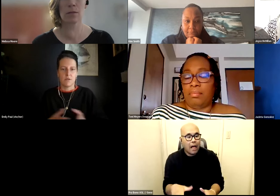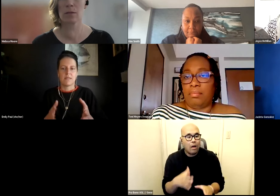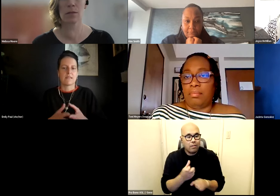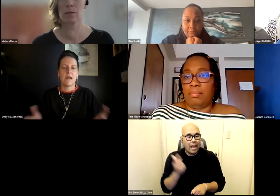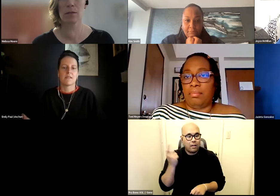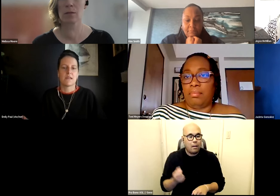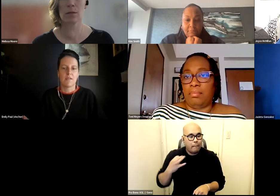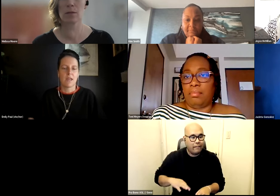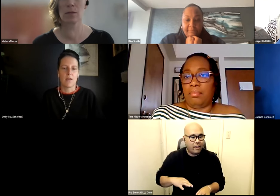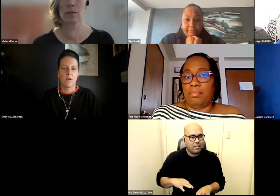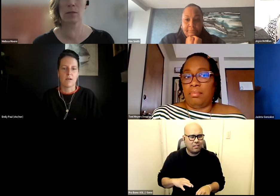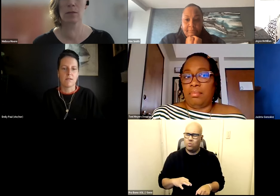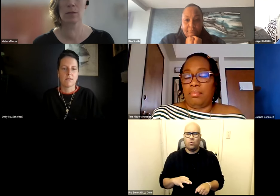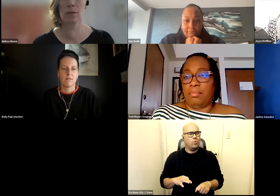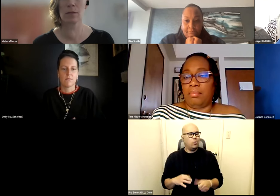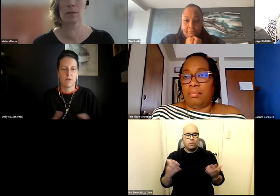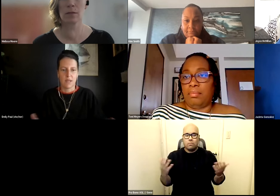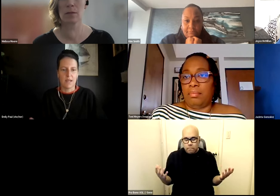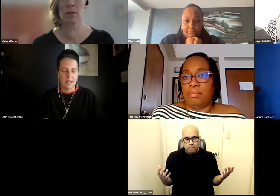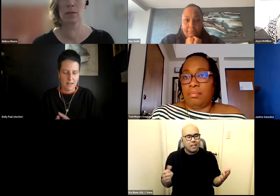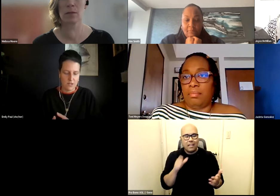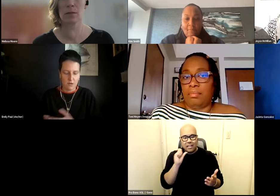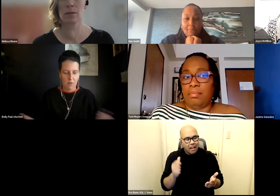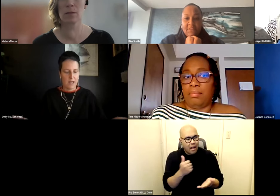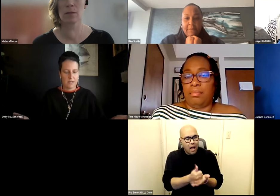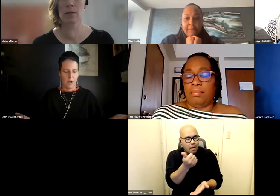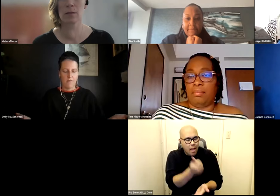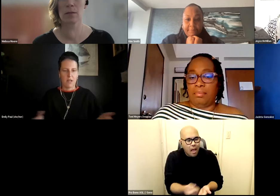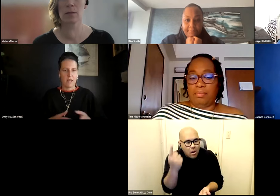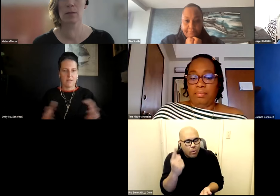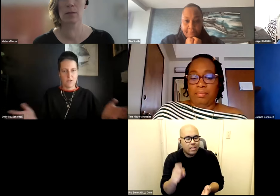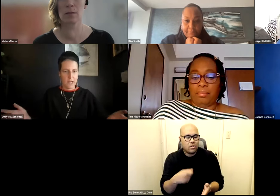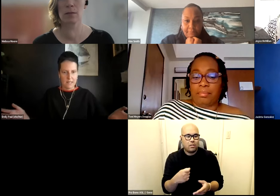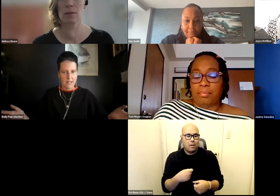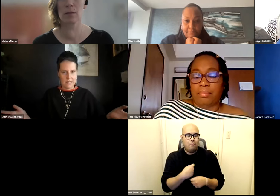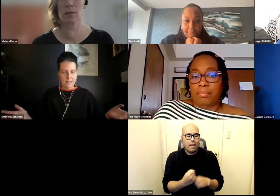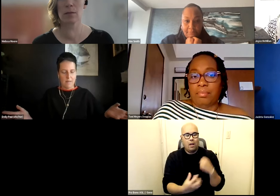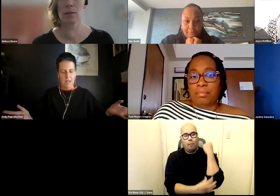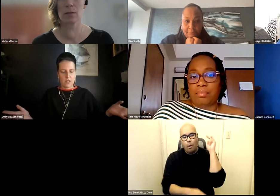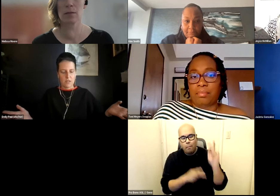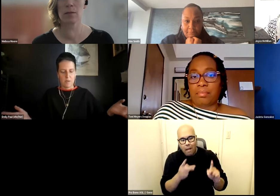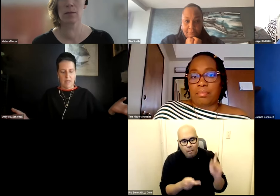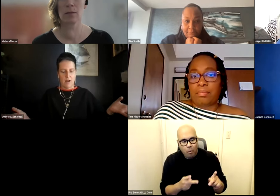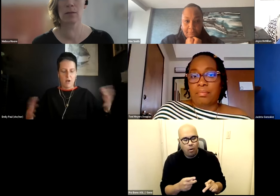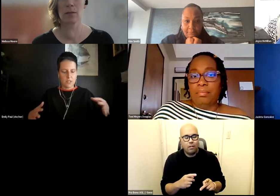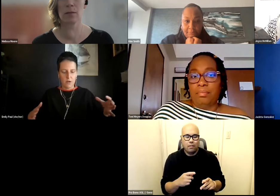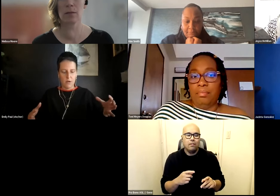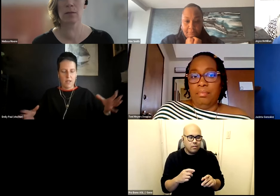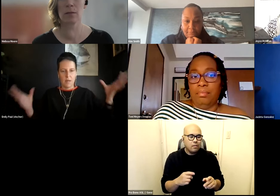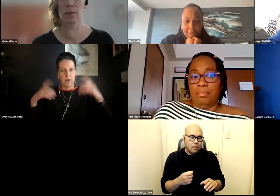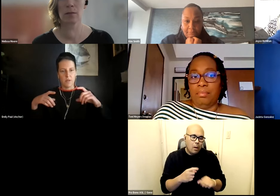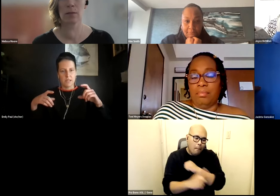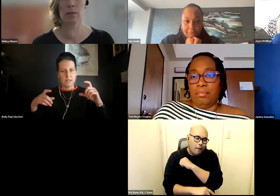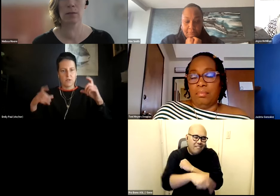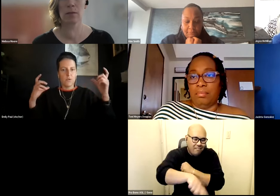you know that's not that's not giving anyone what they need that's just criminalizing poverty individualizing these systemic issues but then also